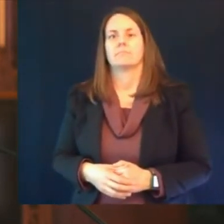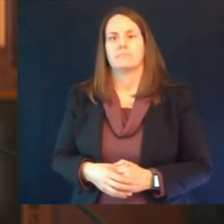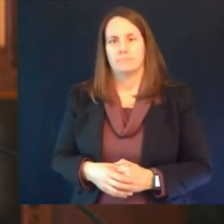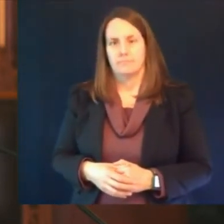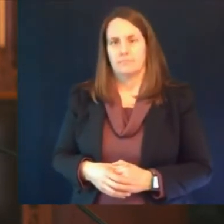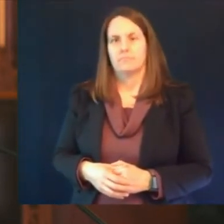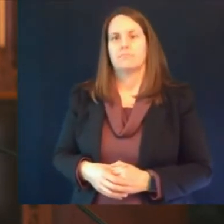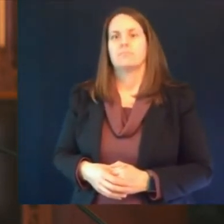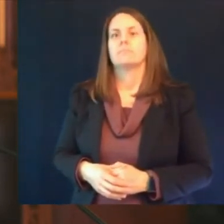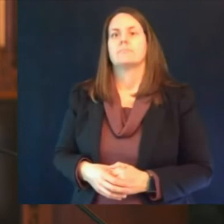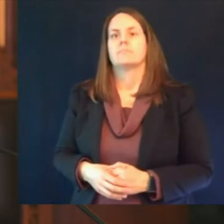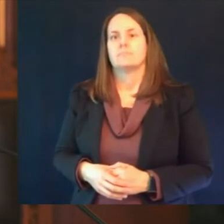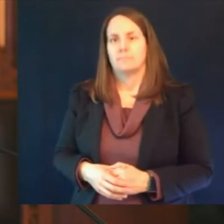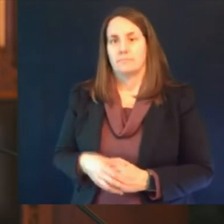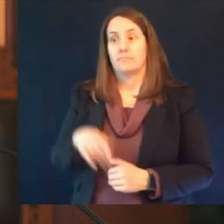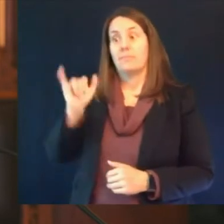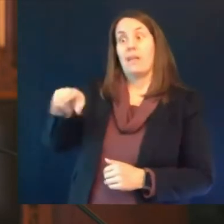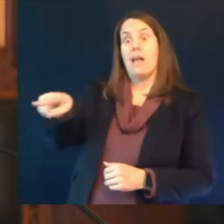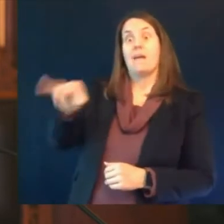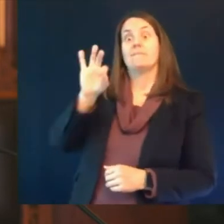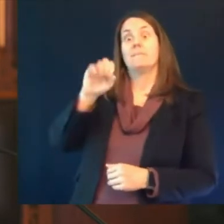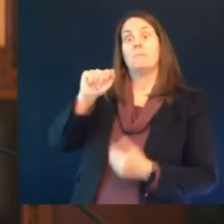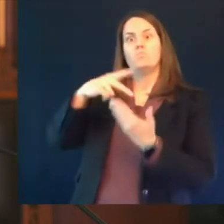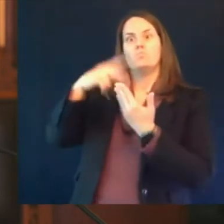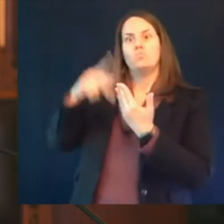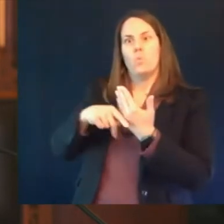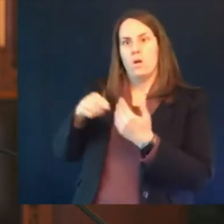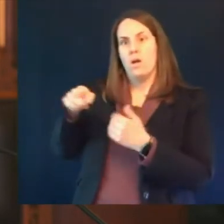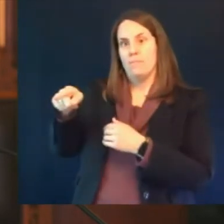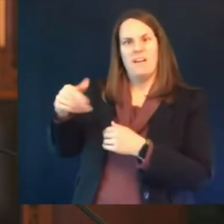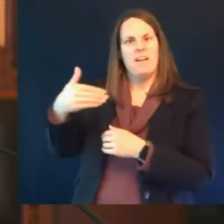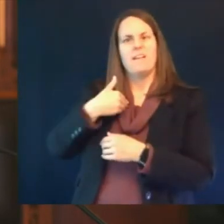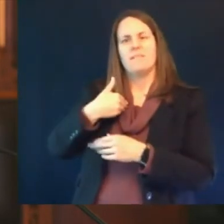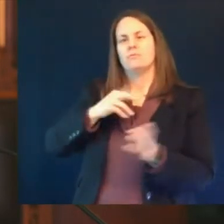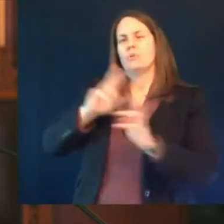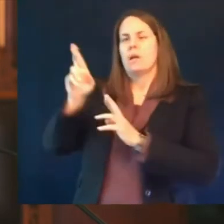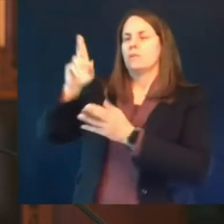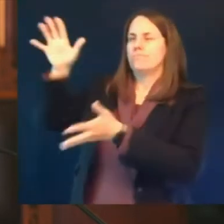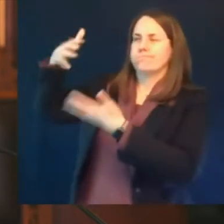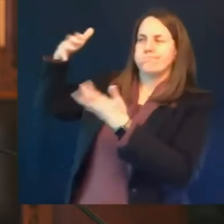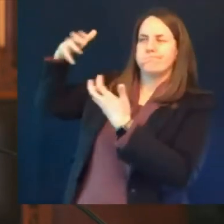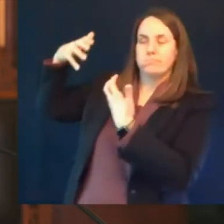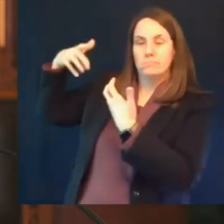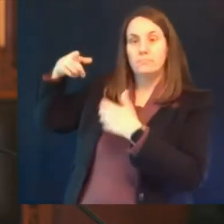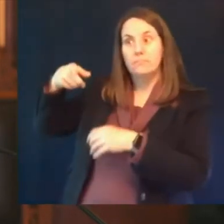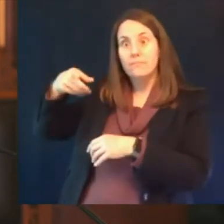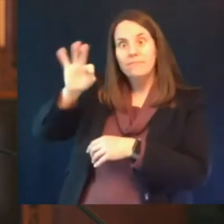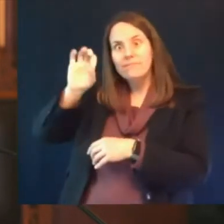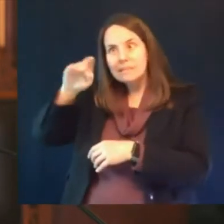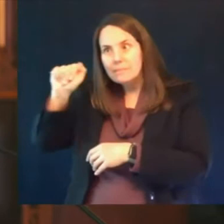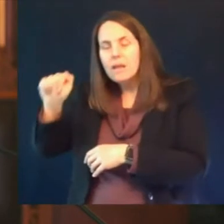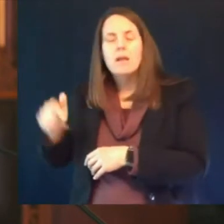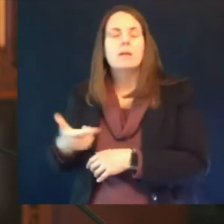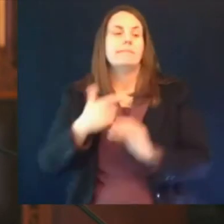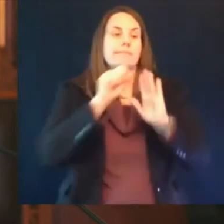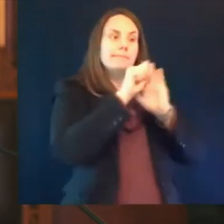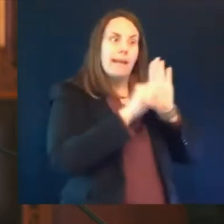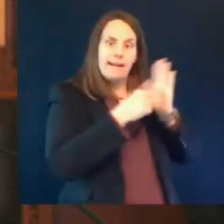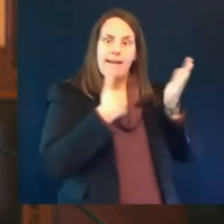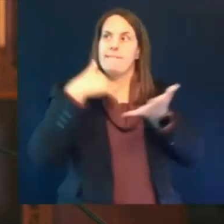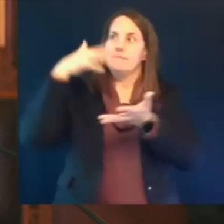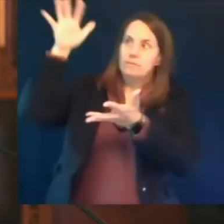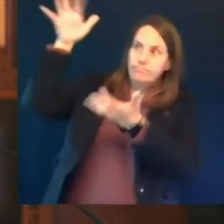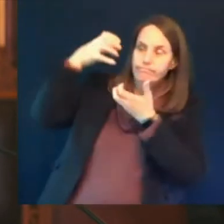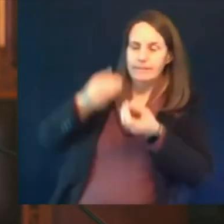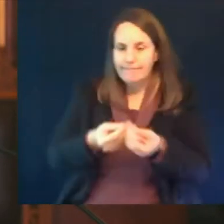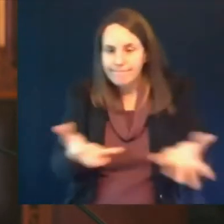um you know i think our challenge is always how do we move vaccine around in a way that best meets demand i